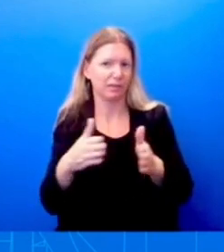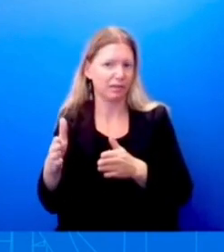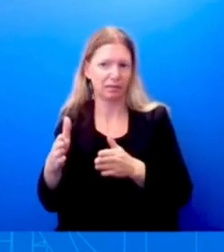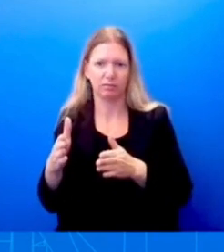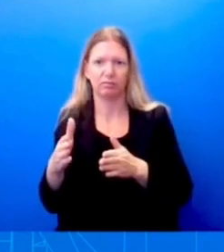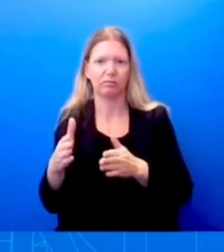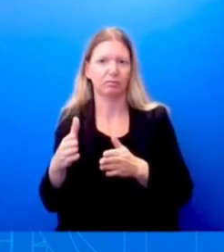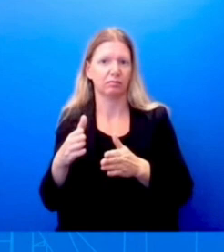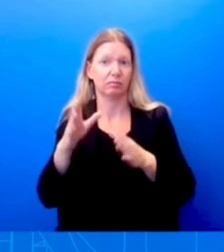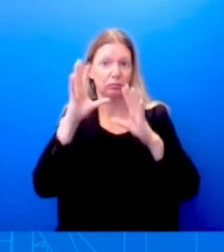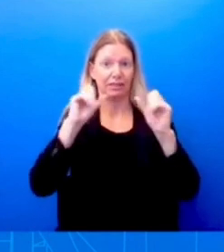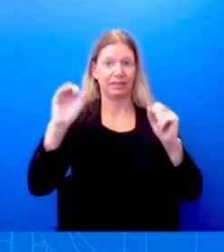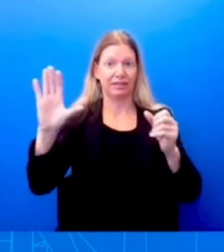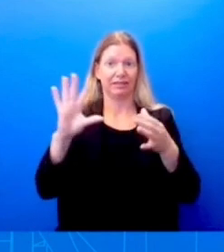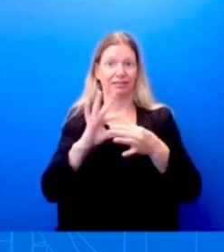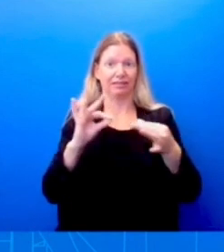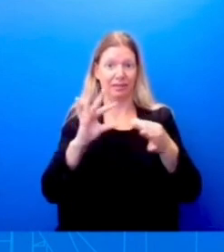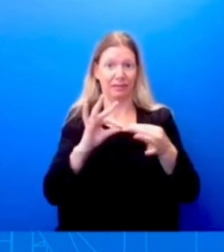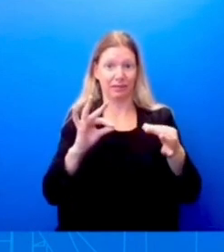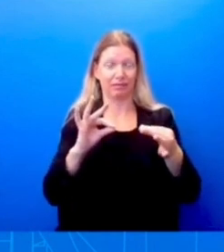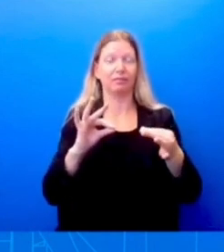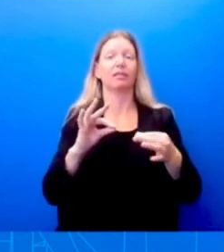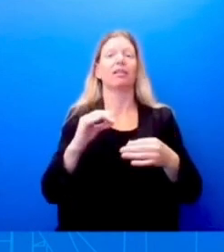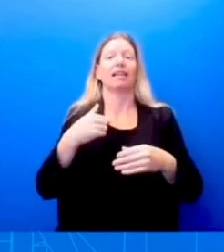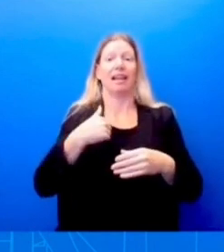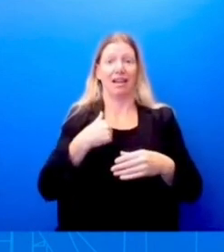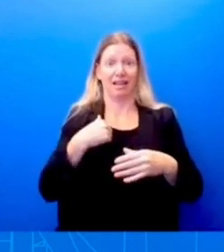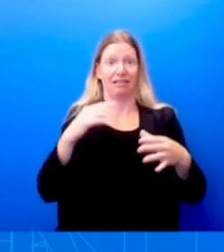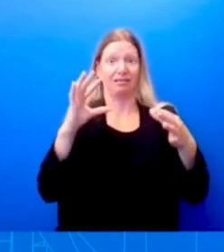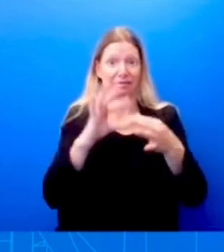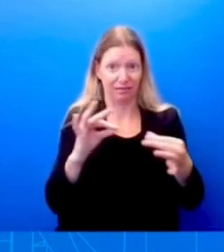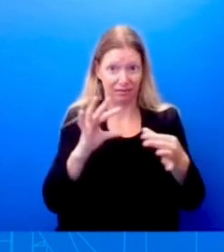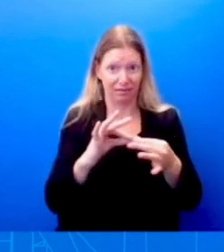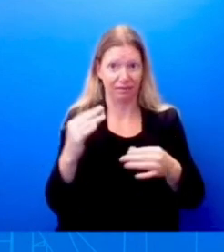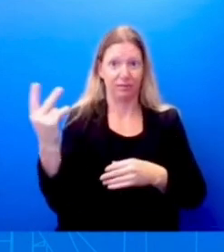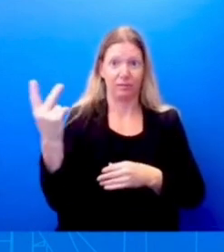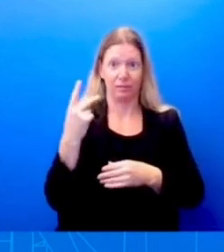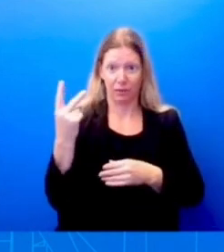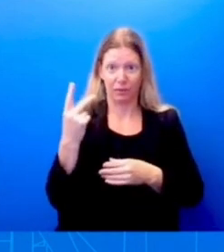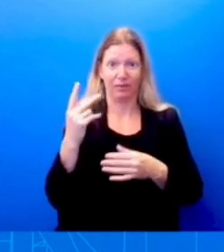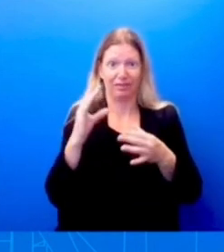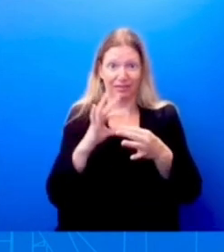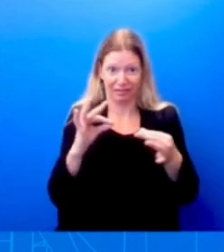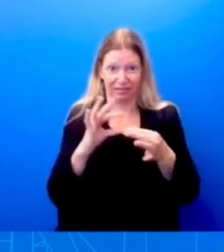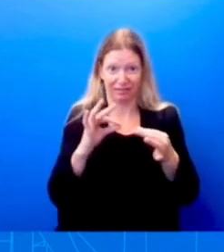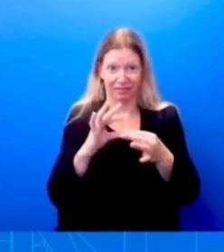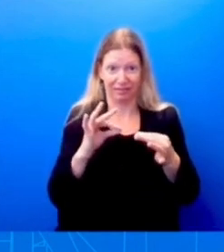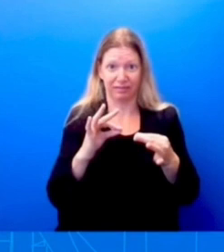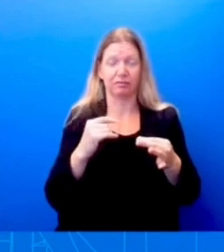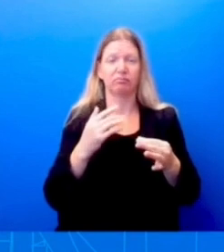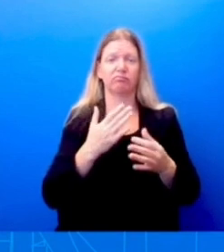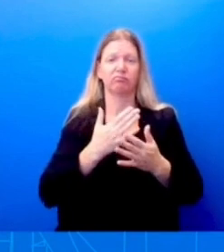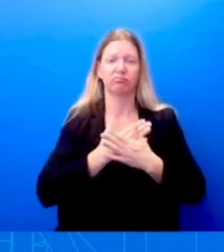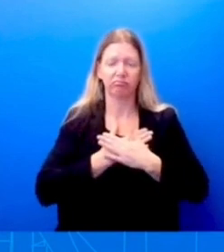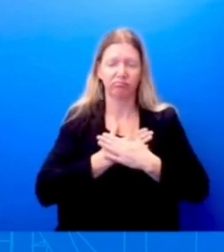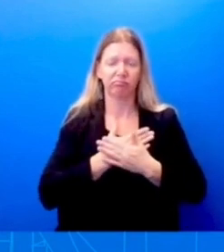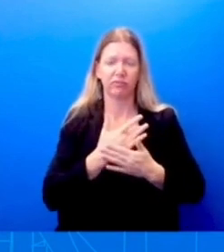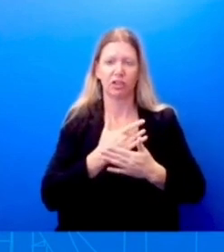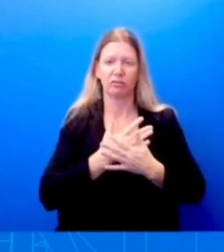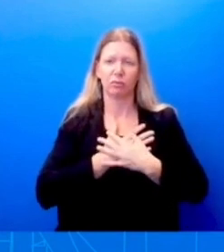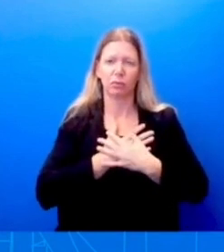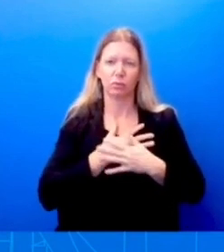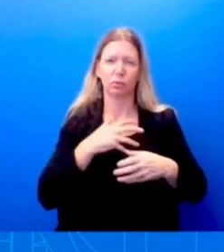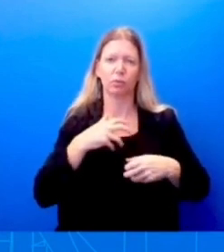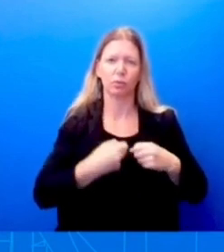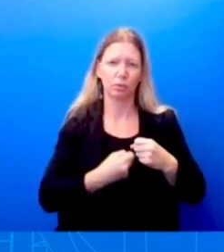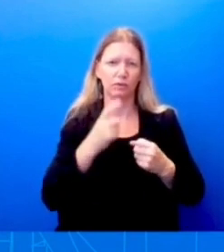You heard it from, uh, from the mayor, uh, our, our hearts going out to the people in Jacksonville. Uh, certainly we're going to do everything